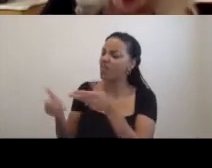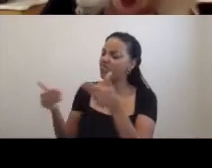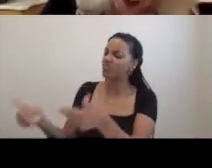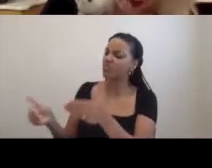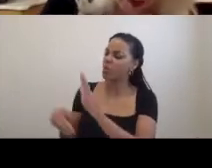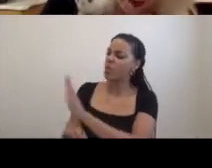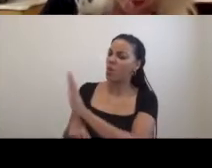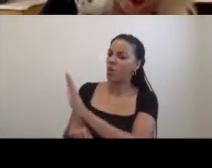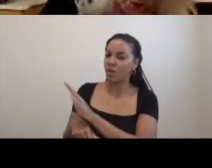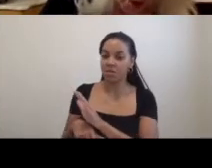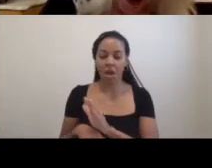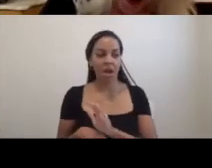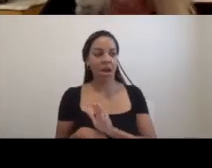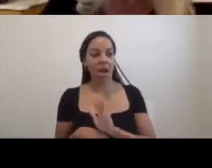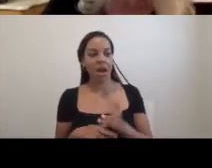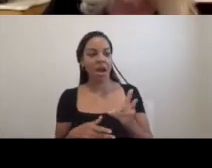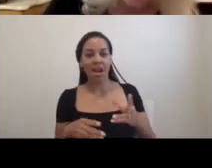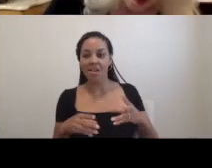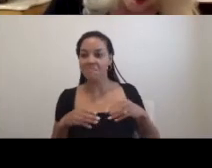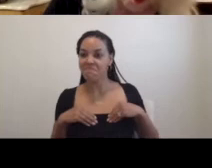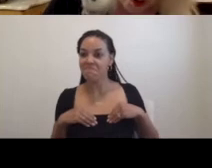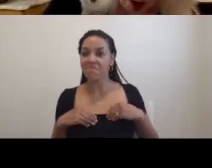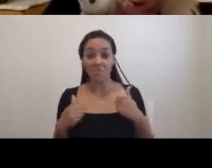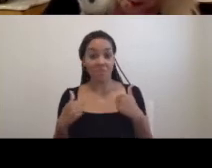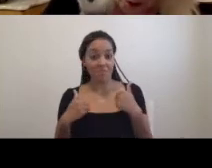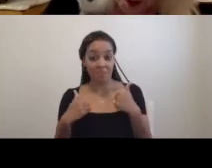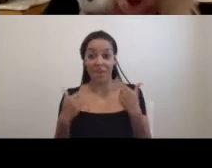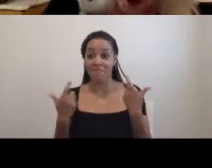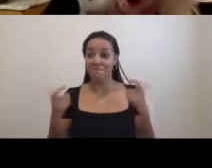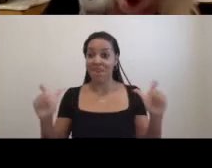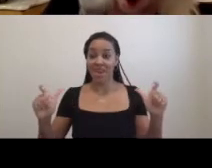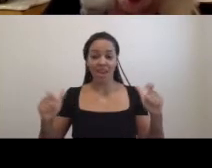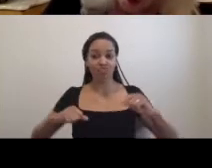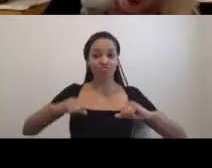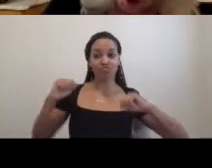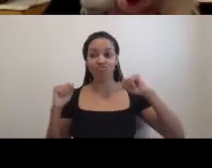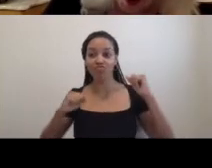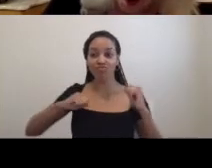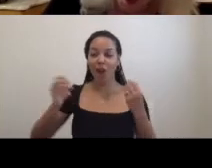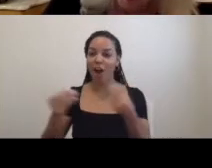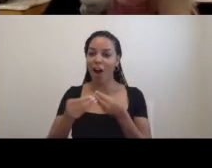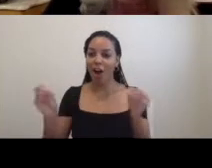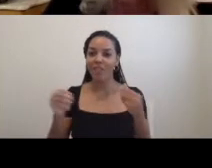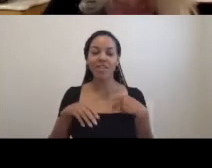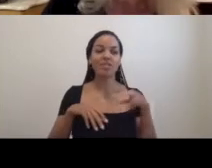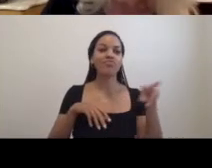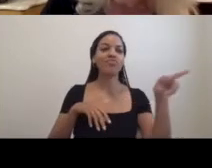I ended up in a grand, large office space overlooking City Hall.